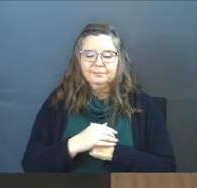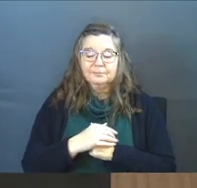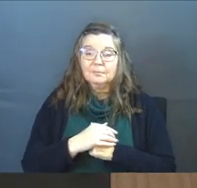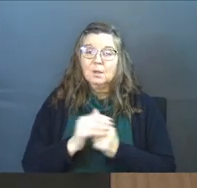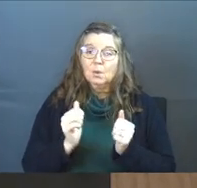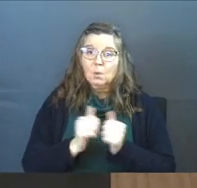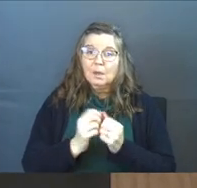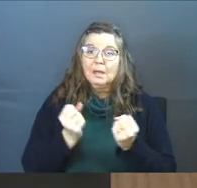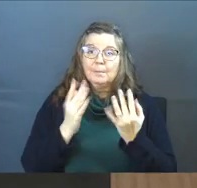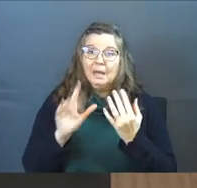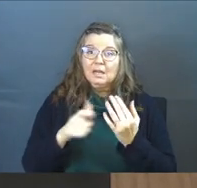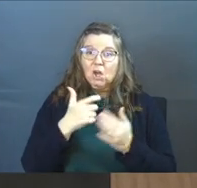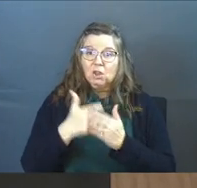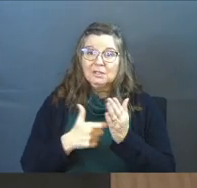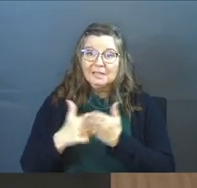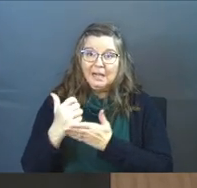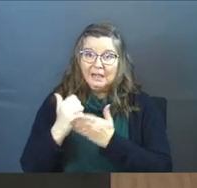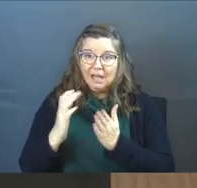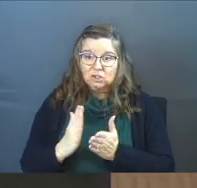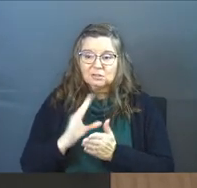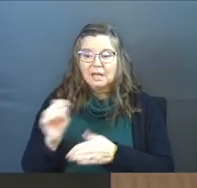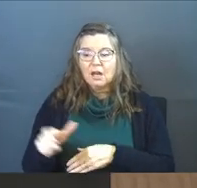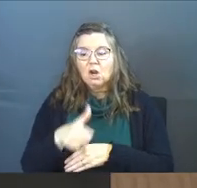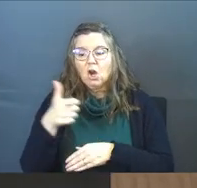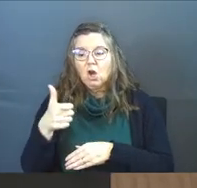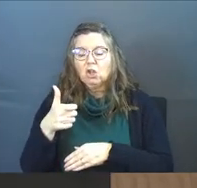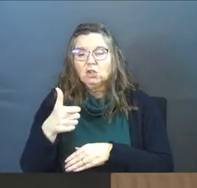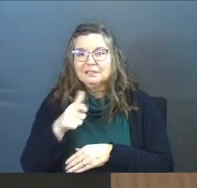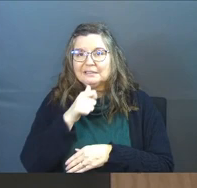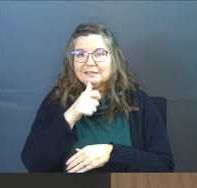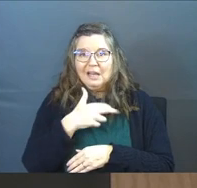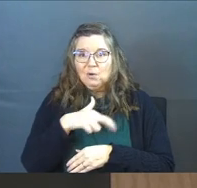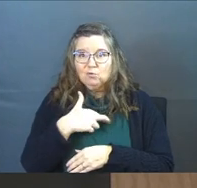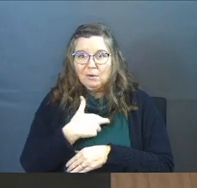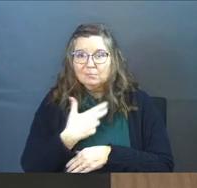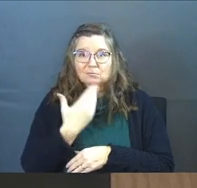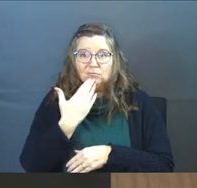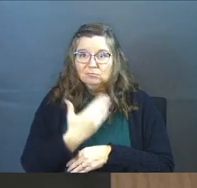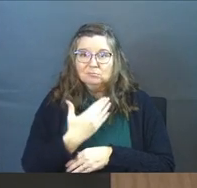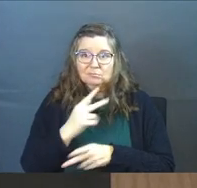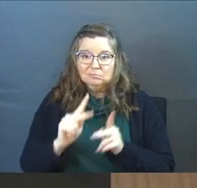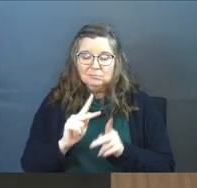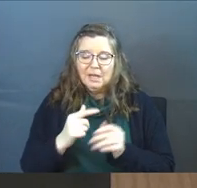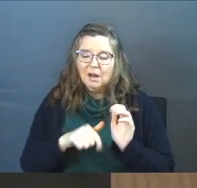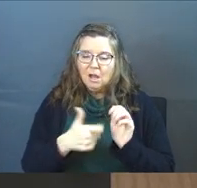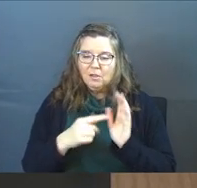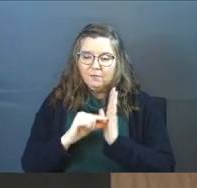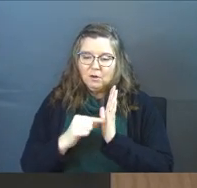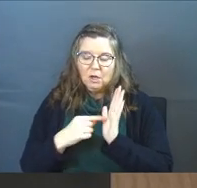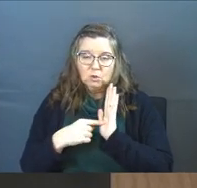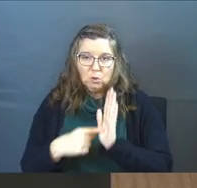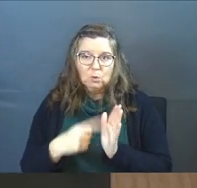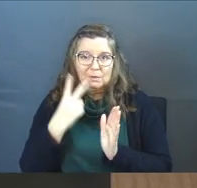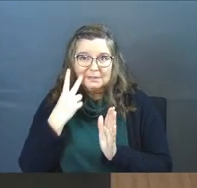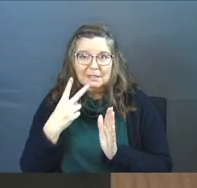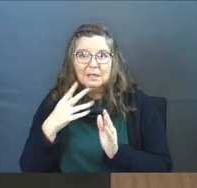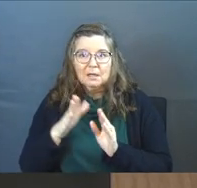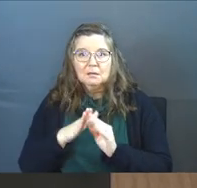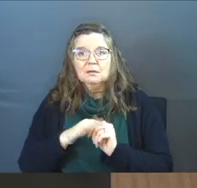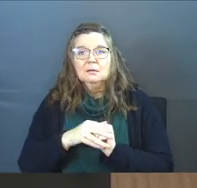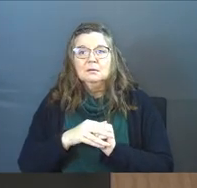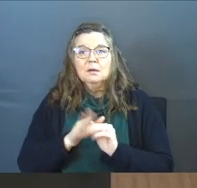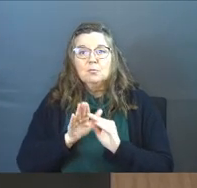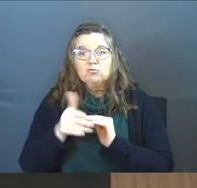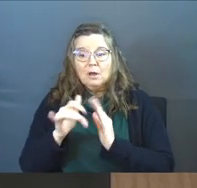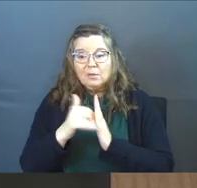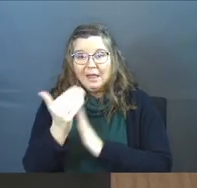Along with many other tax collectors and other disreputable sinners. And there's other verses I can show you that you're going to see prostitutes